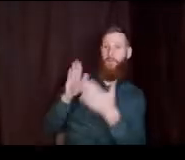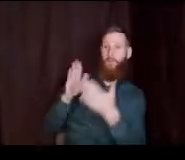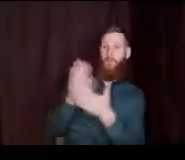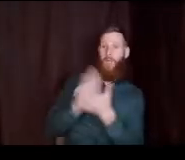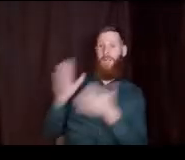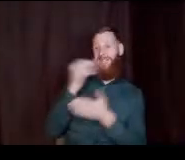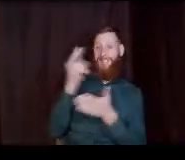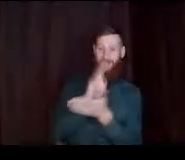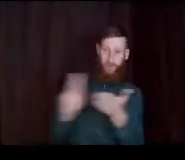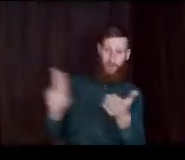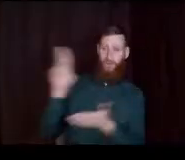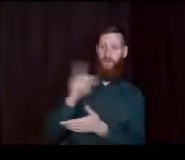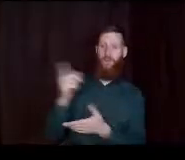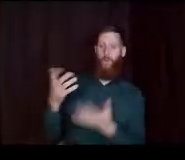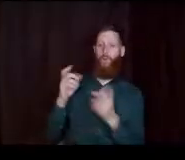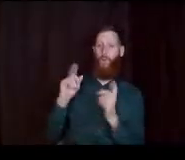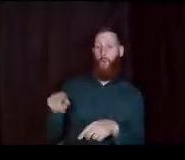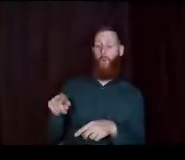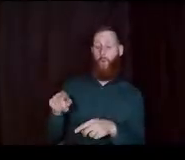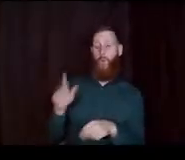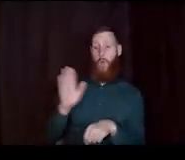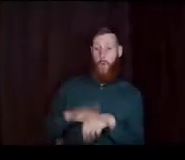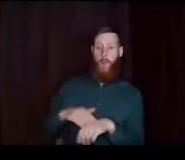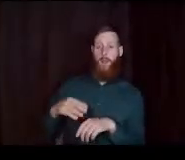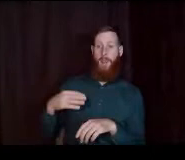that they want to go to as well on the application.